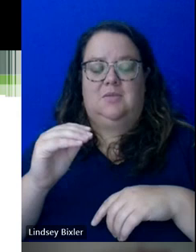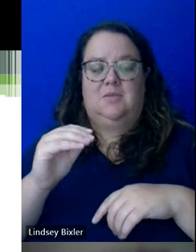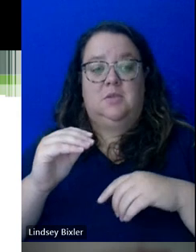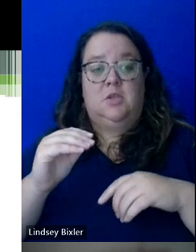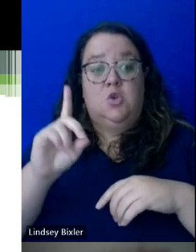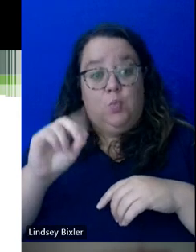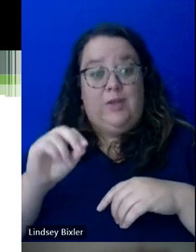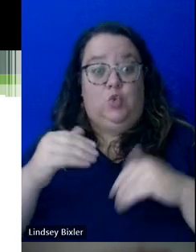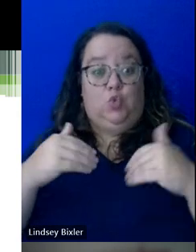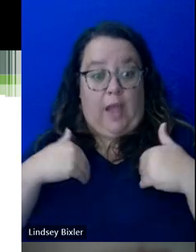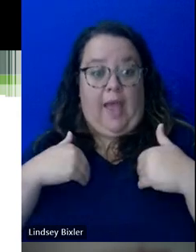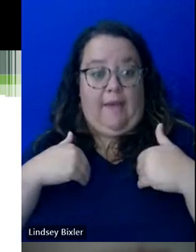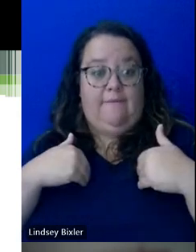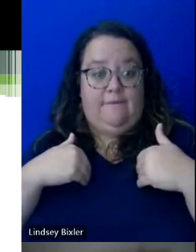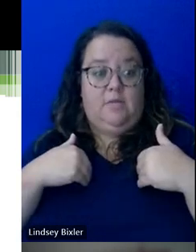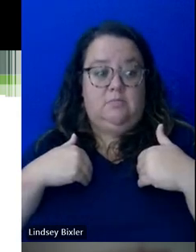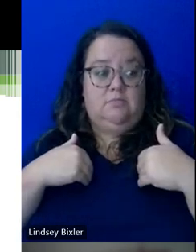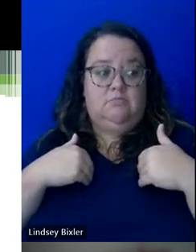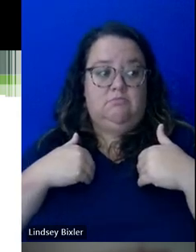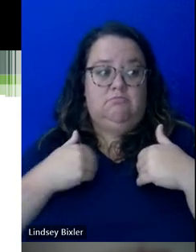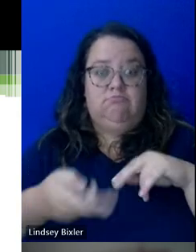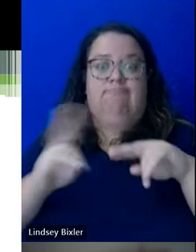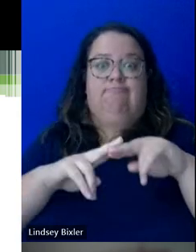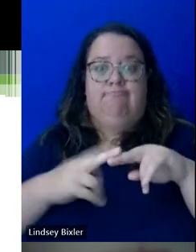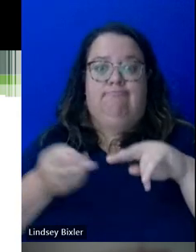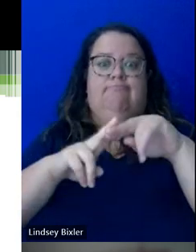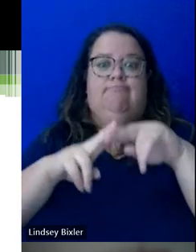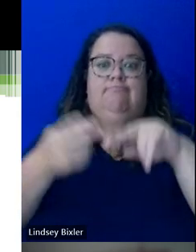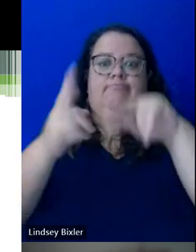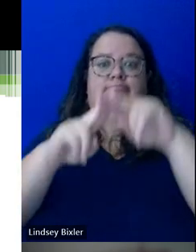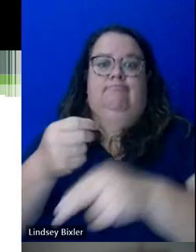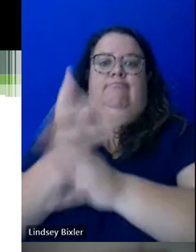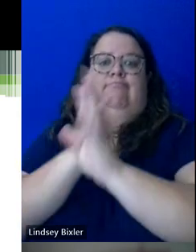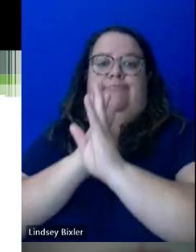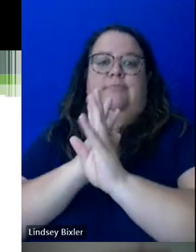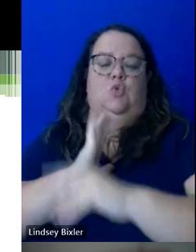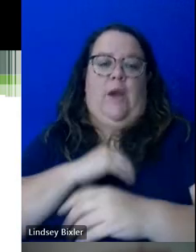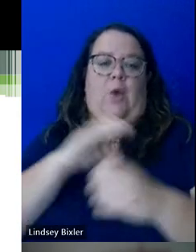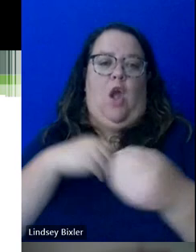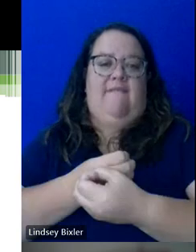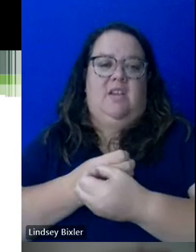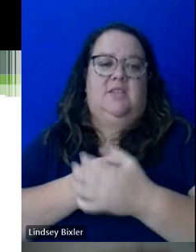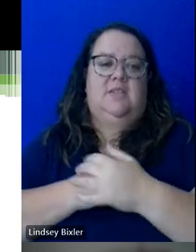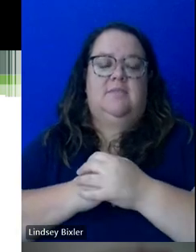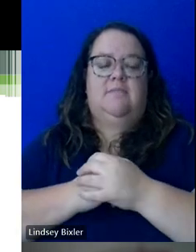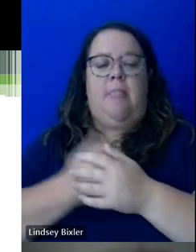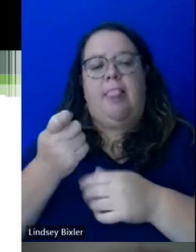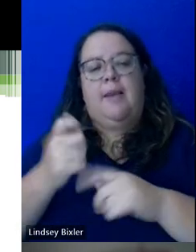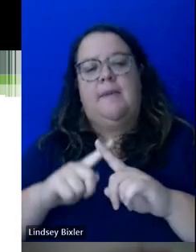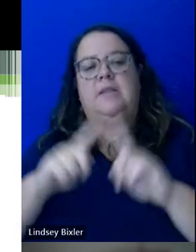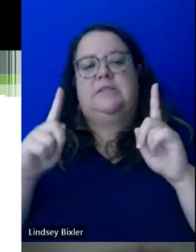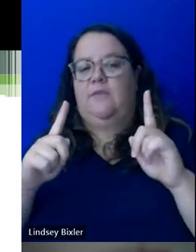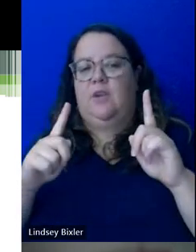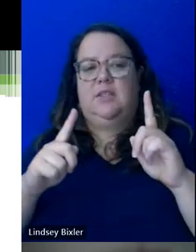increase and continue to have increase of students to our office, it's a little bit different in that